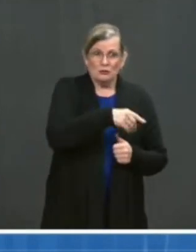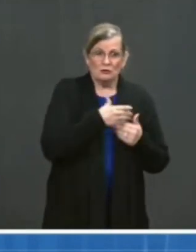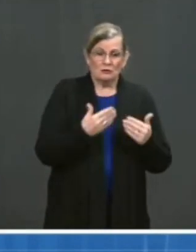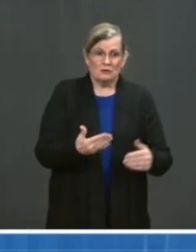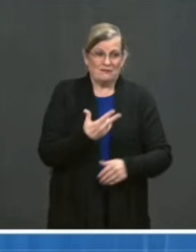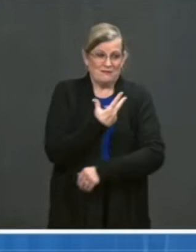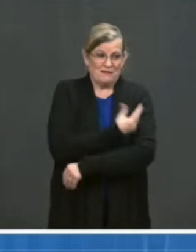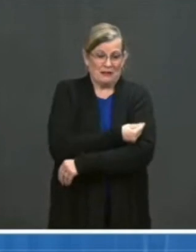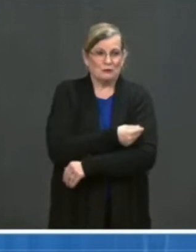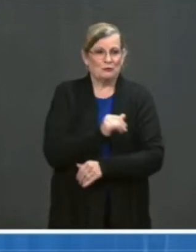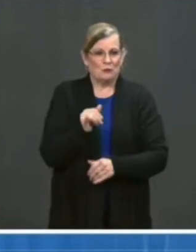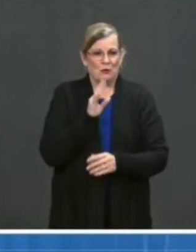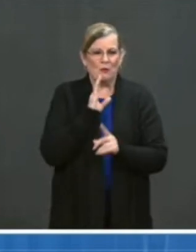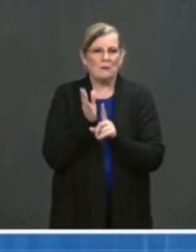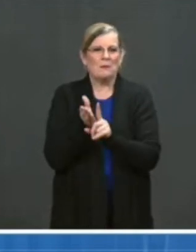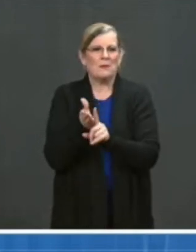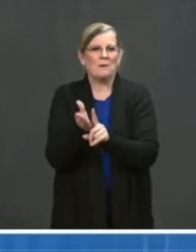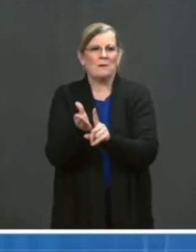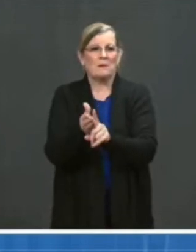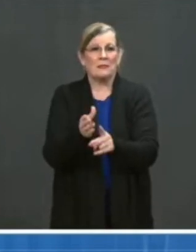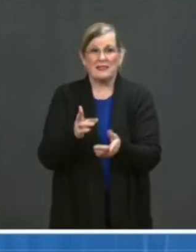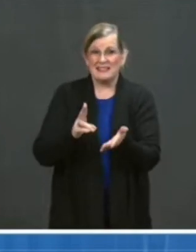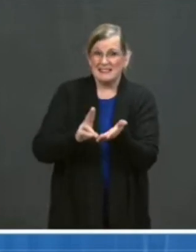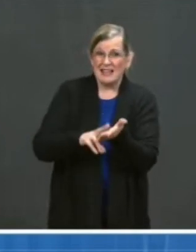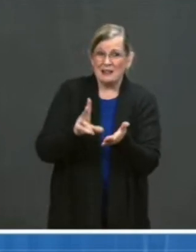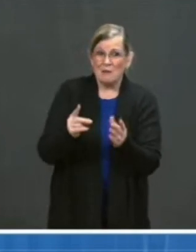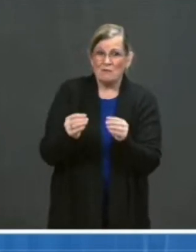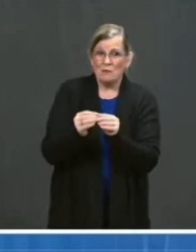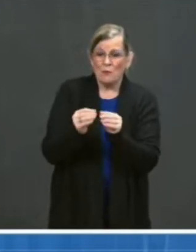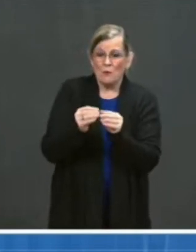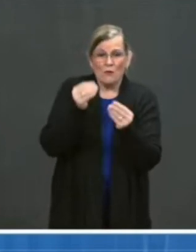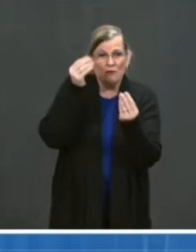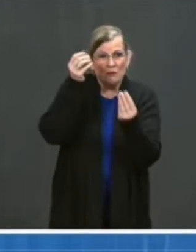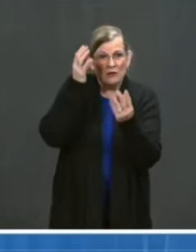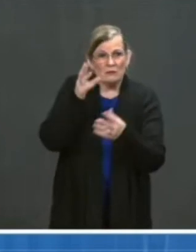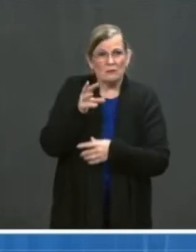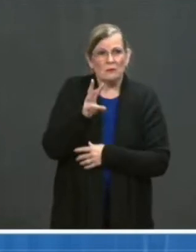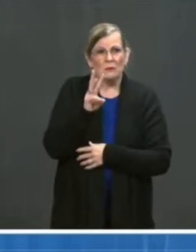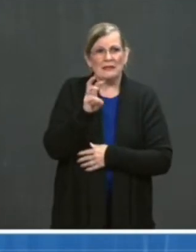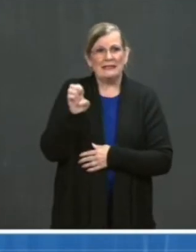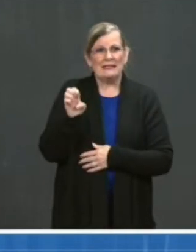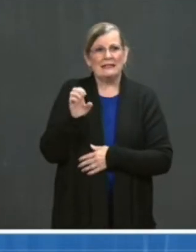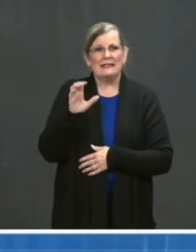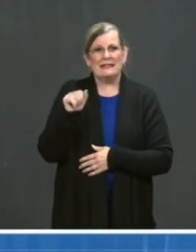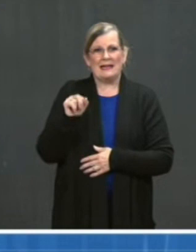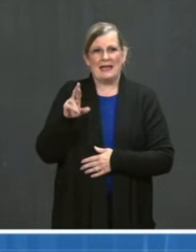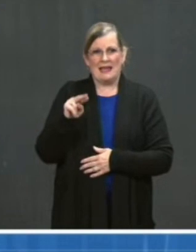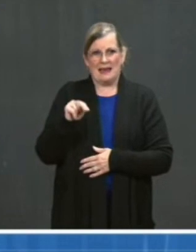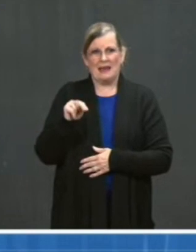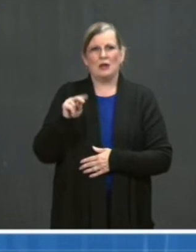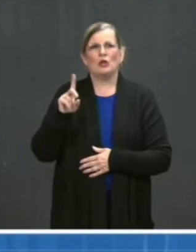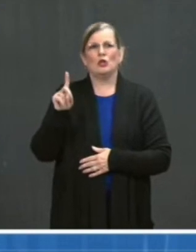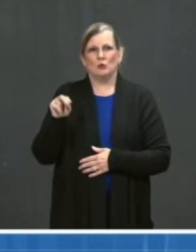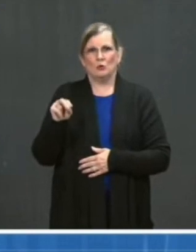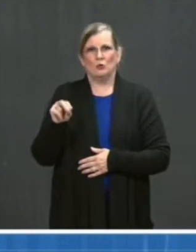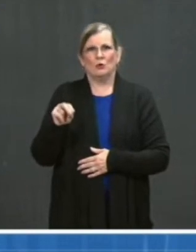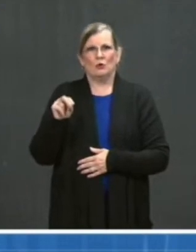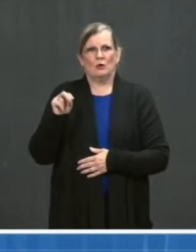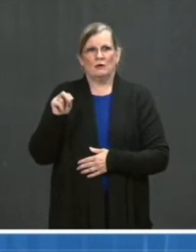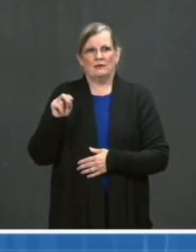at wecandothis.hhs.gov. That's wecandothis.hhs.gov.